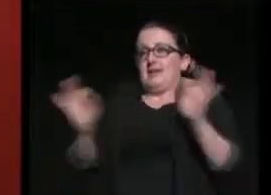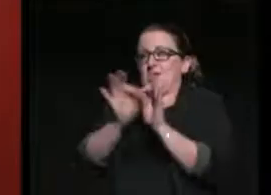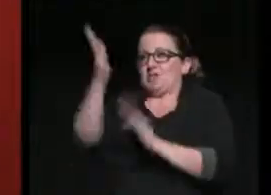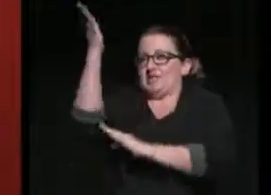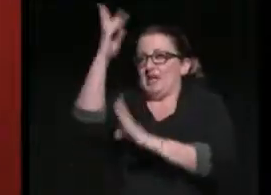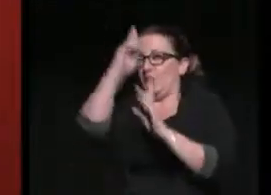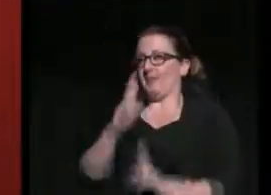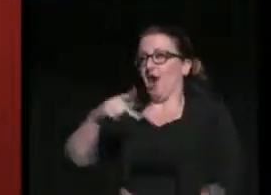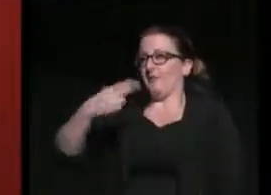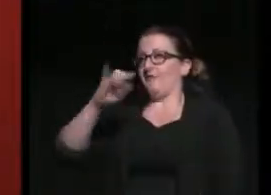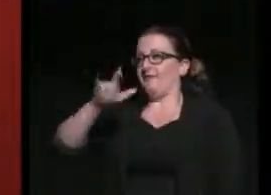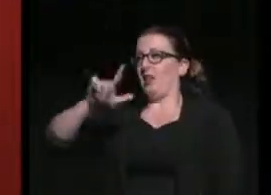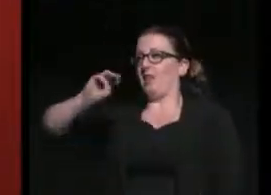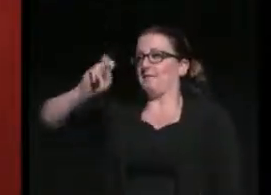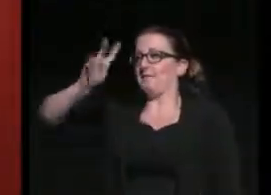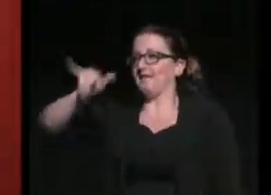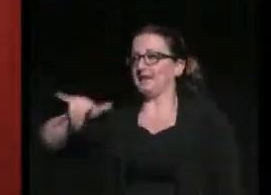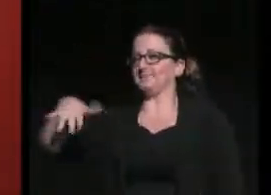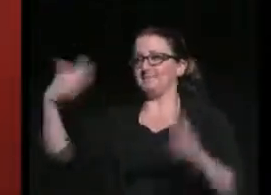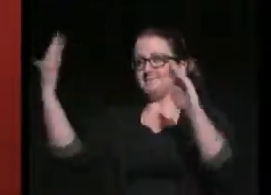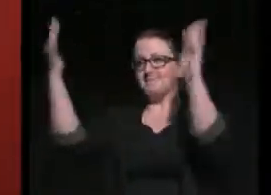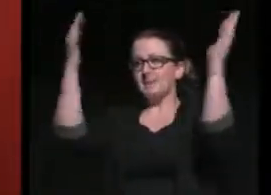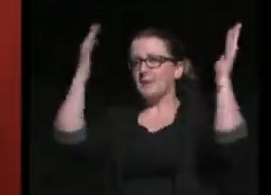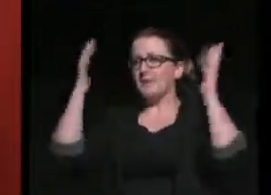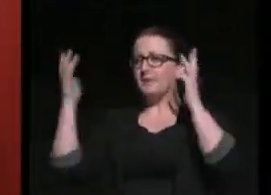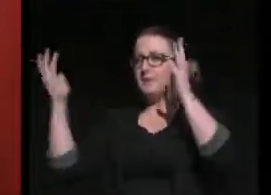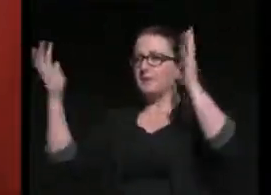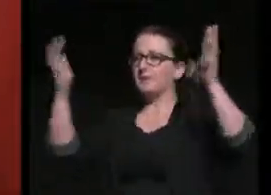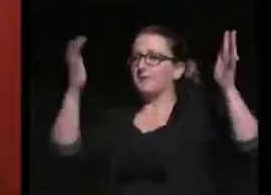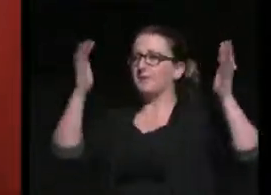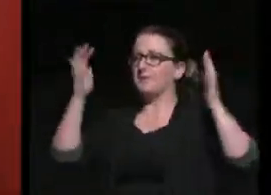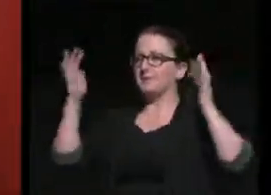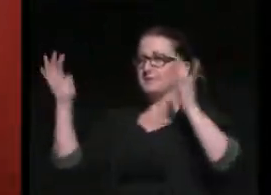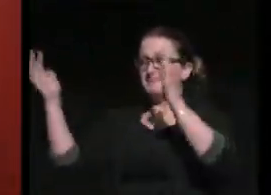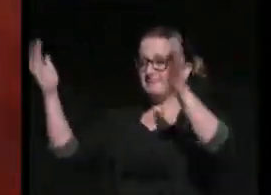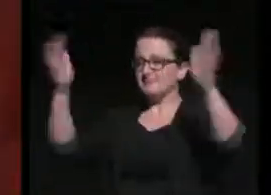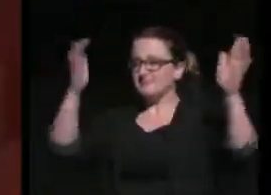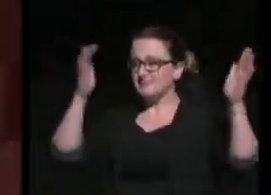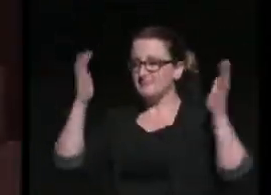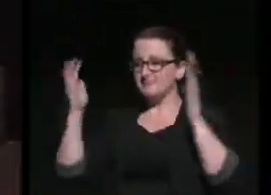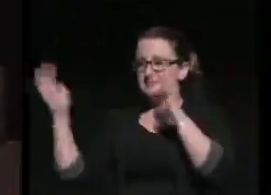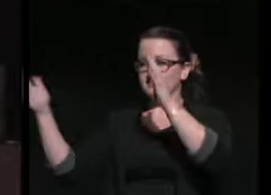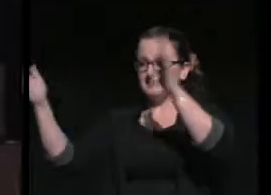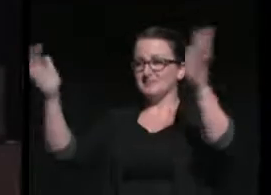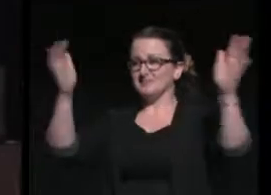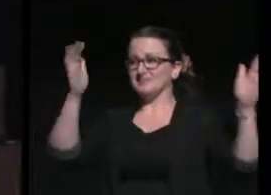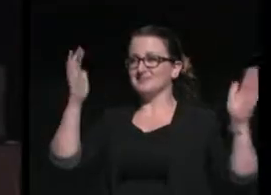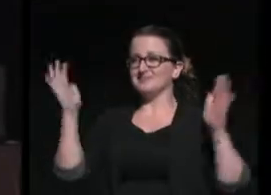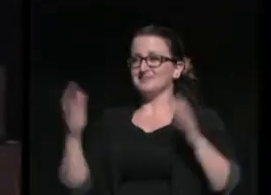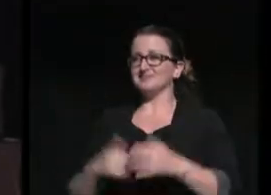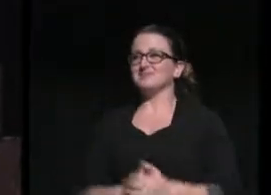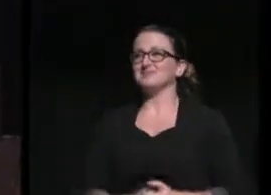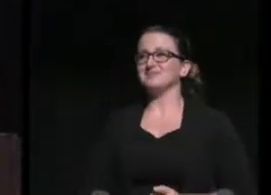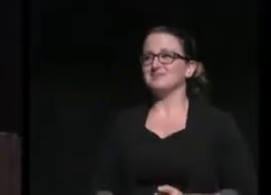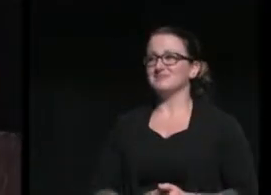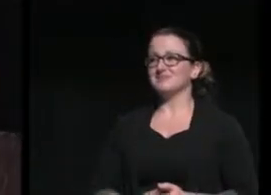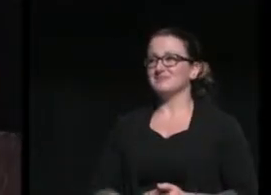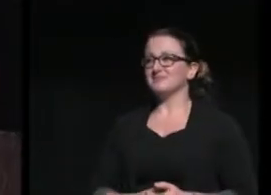the Honorable Phil Murphy. Thank you, man. Love you, man. Thank you.